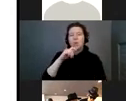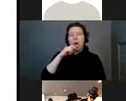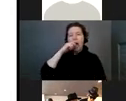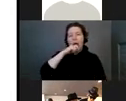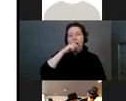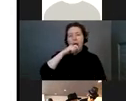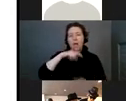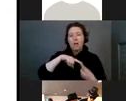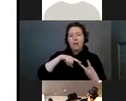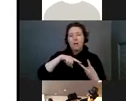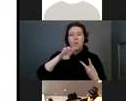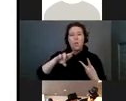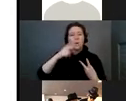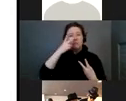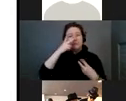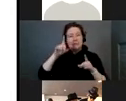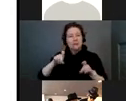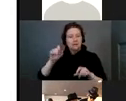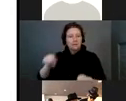test the urine.